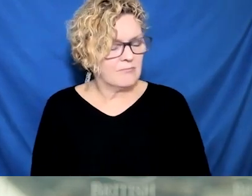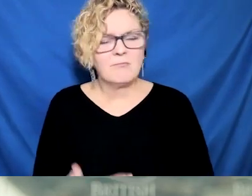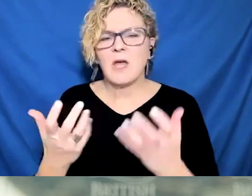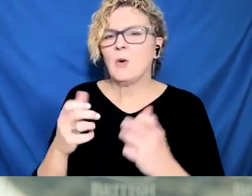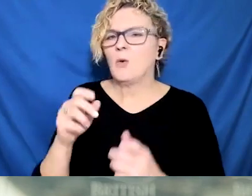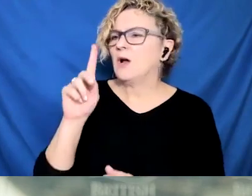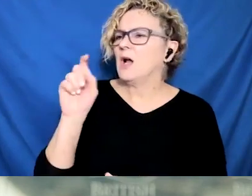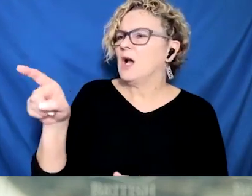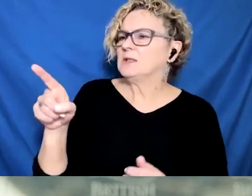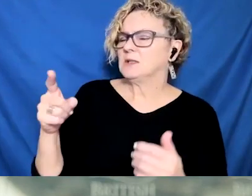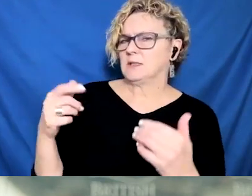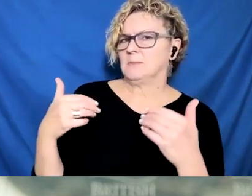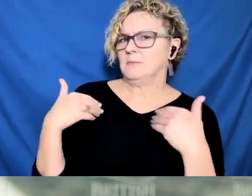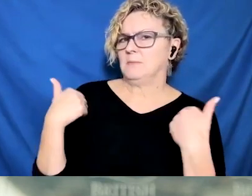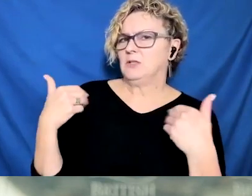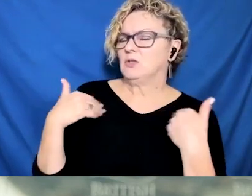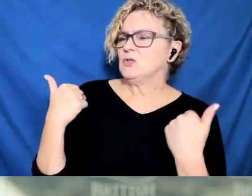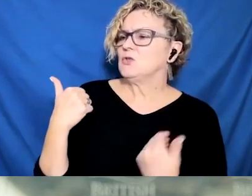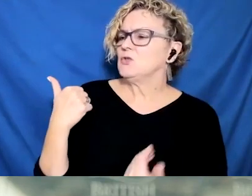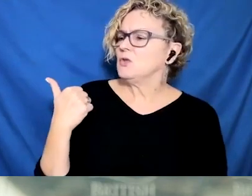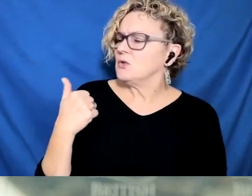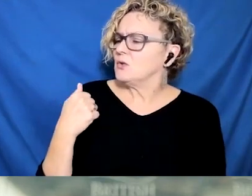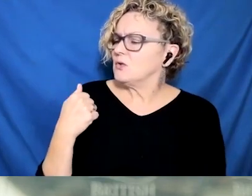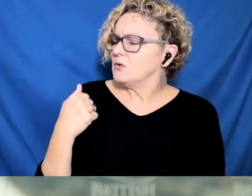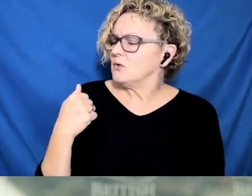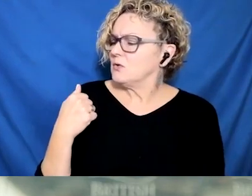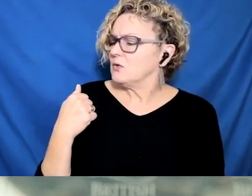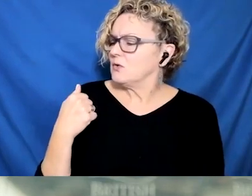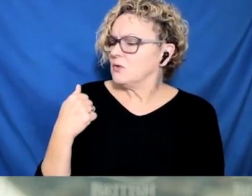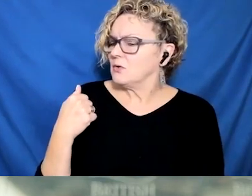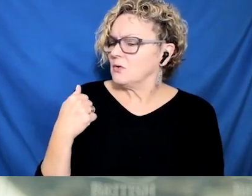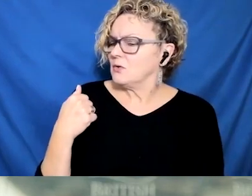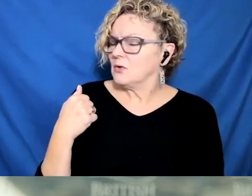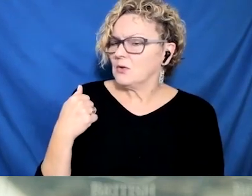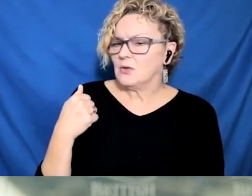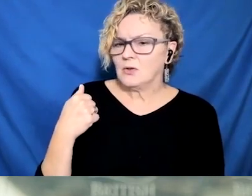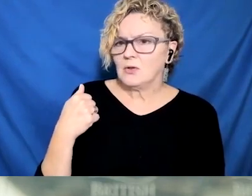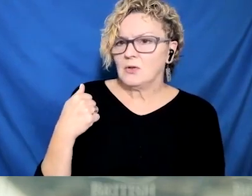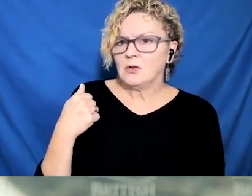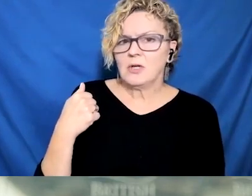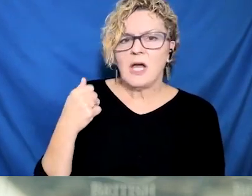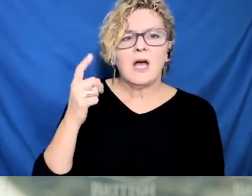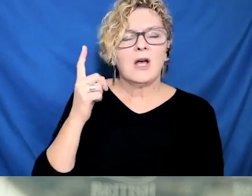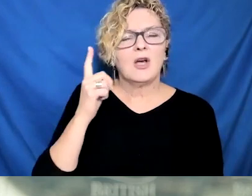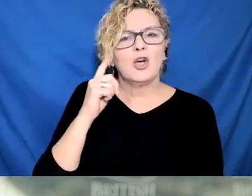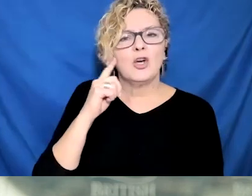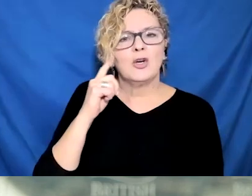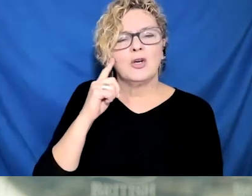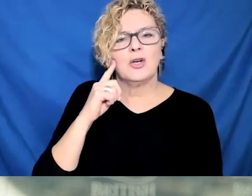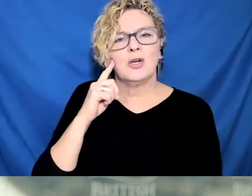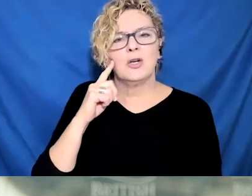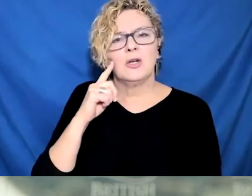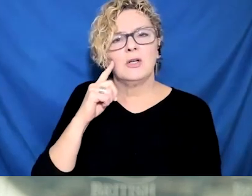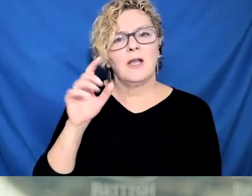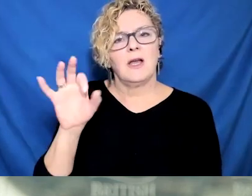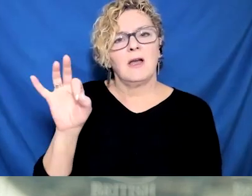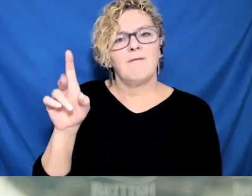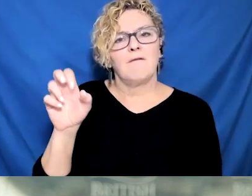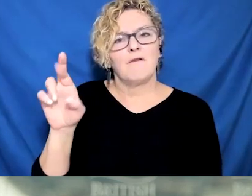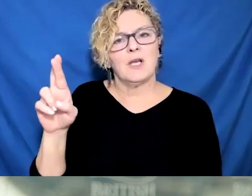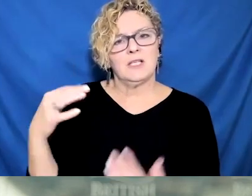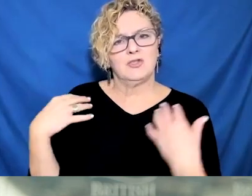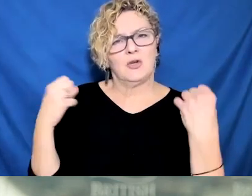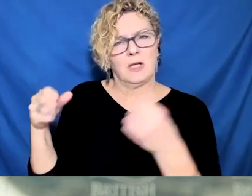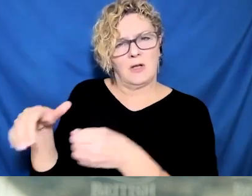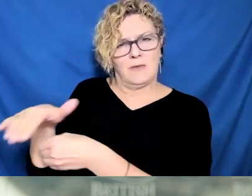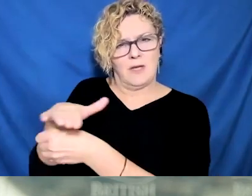the challenge of having more people in a hospital is the challenge of cohorting everybody is much more difficult. And so that's why we have on-site infection